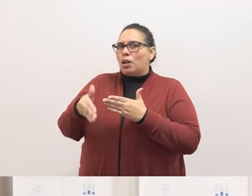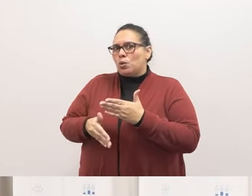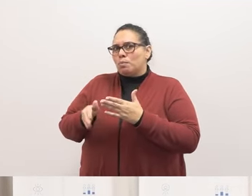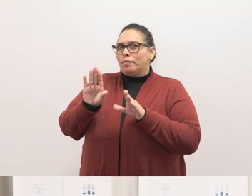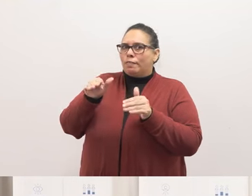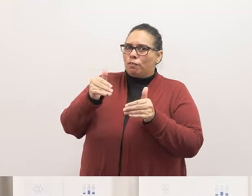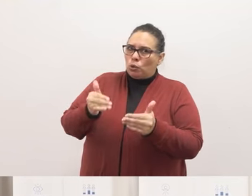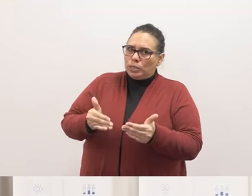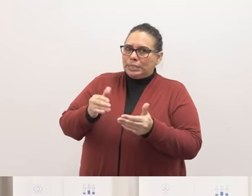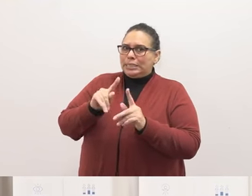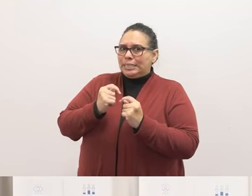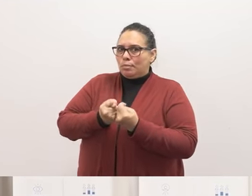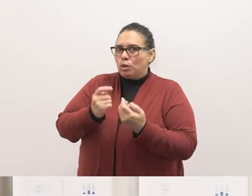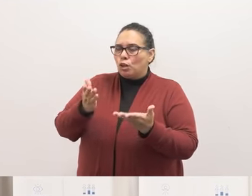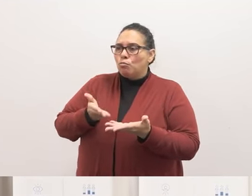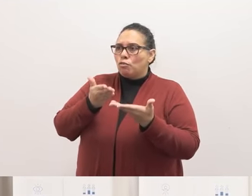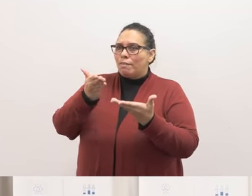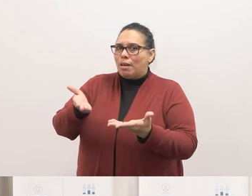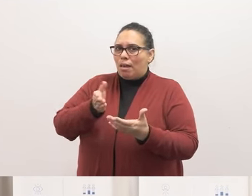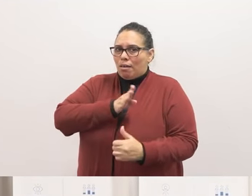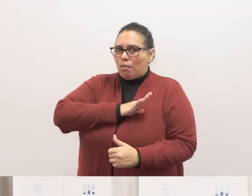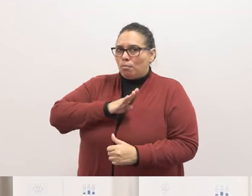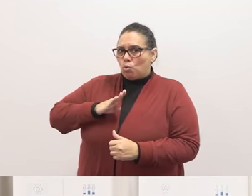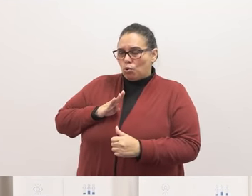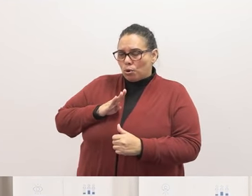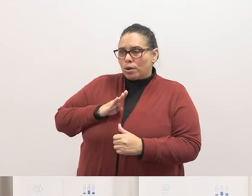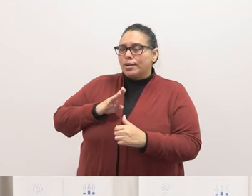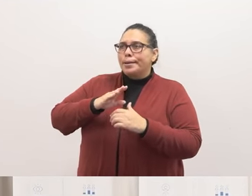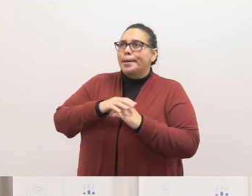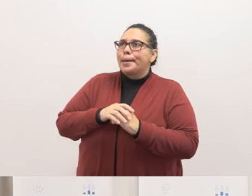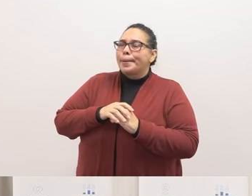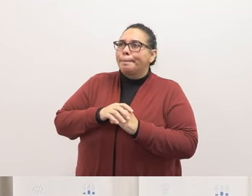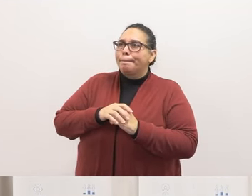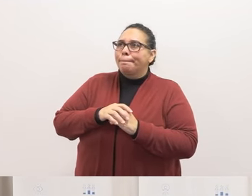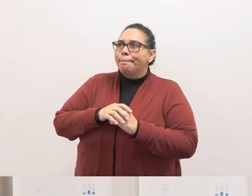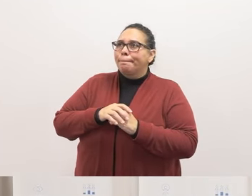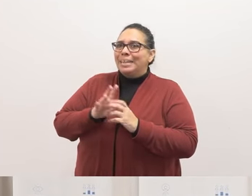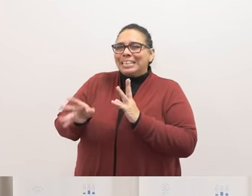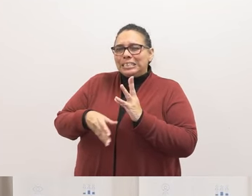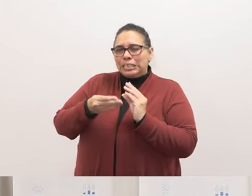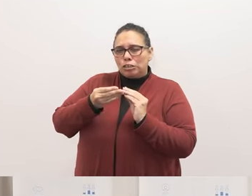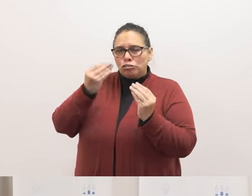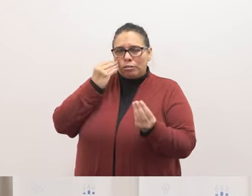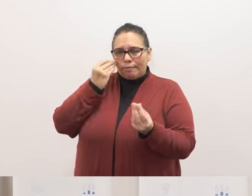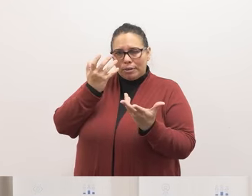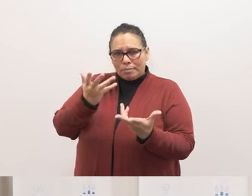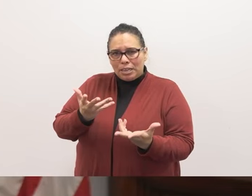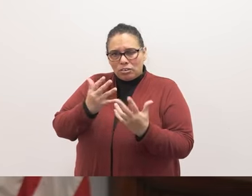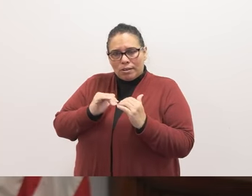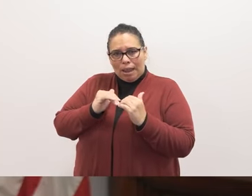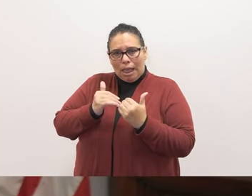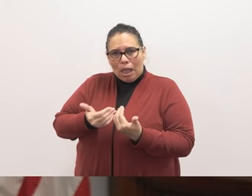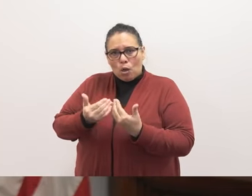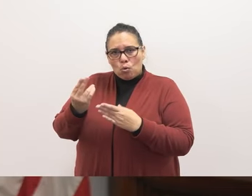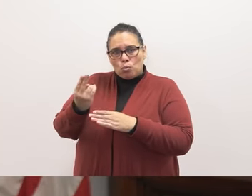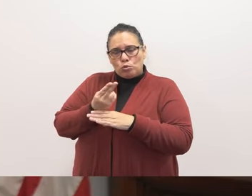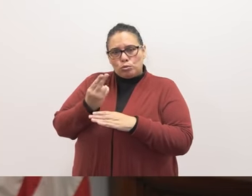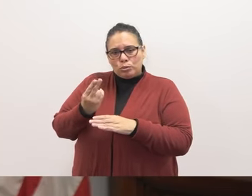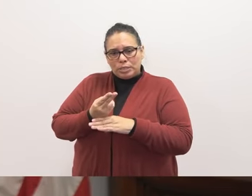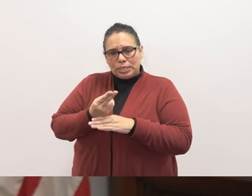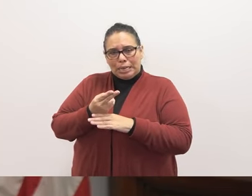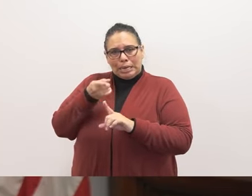provide our board additional information on how we're using the